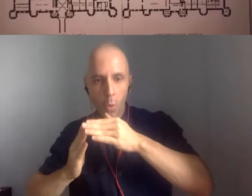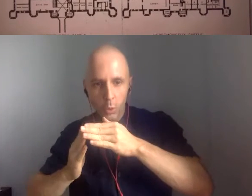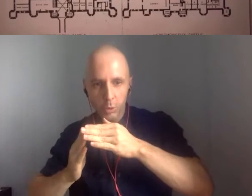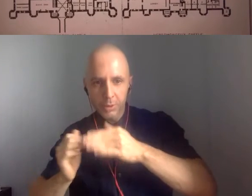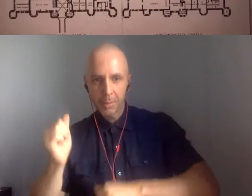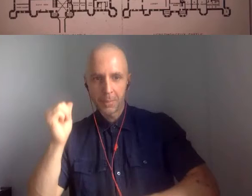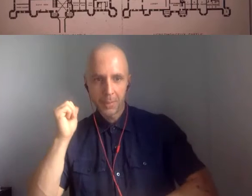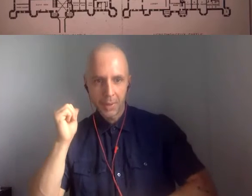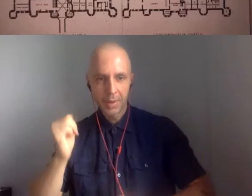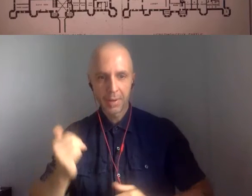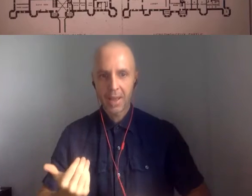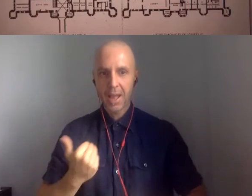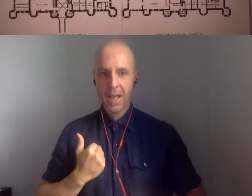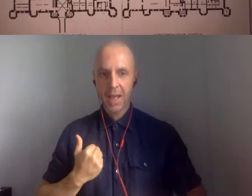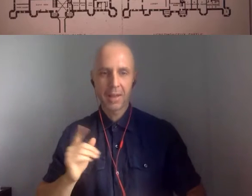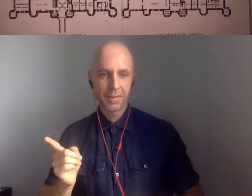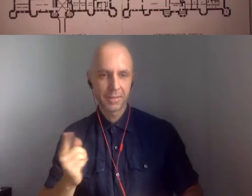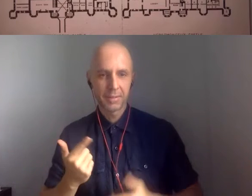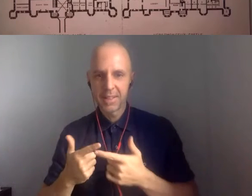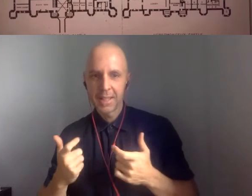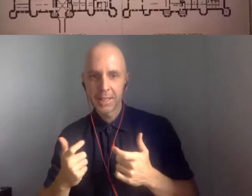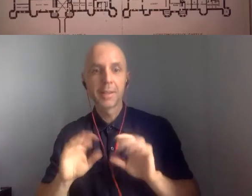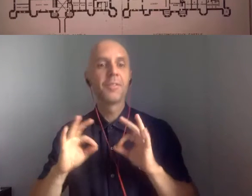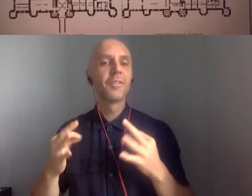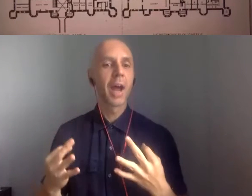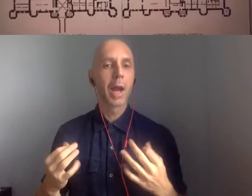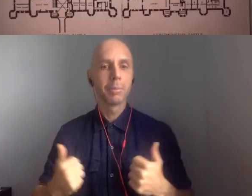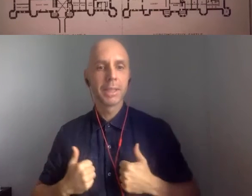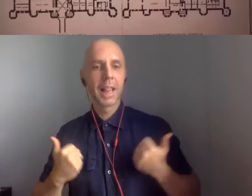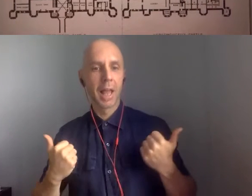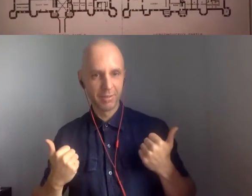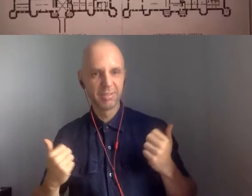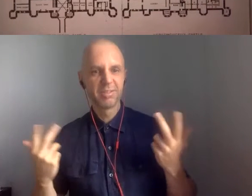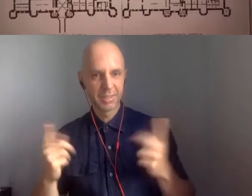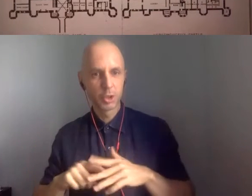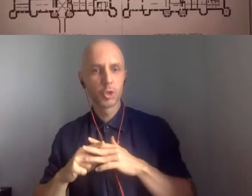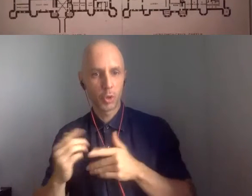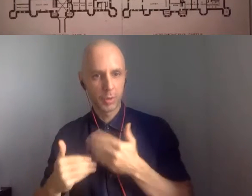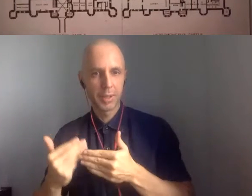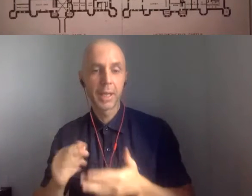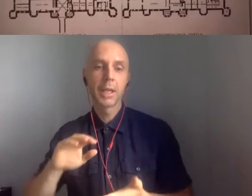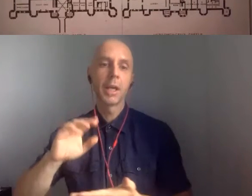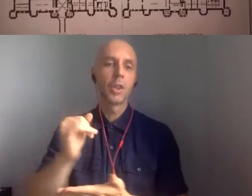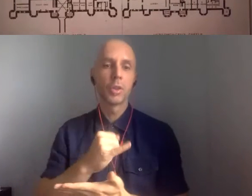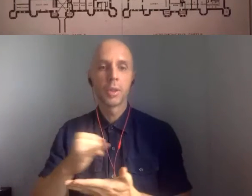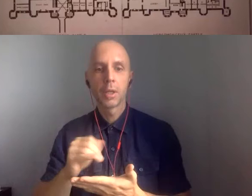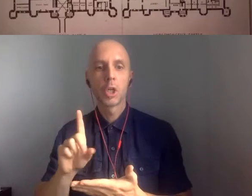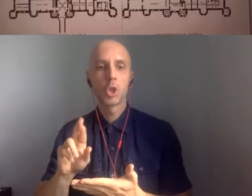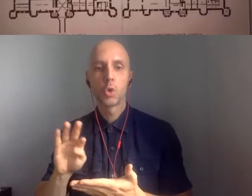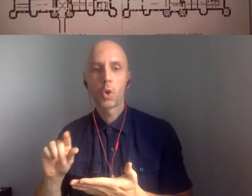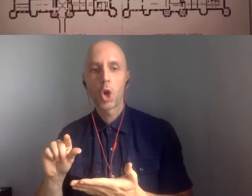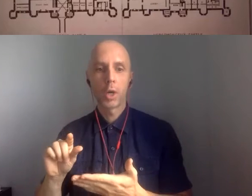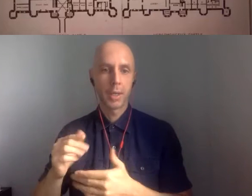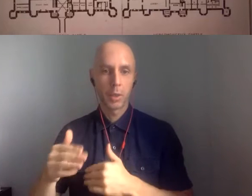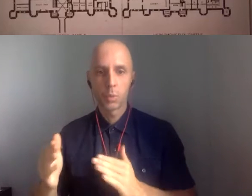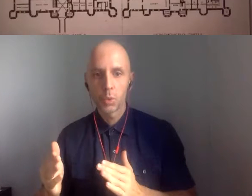chintz room and the drawing rooms. So again, lots of records of what